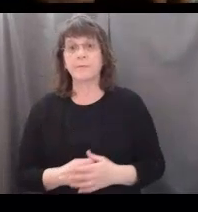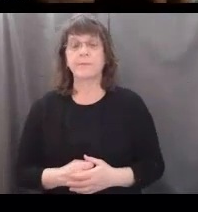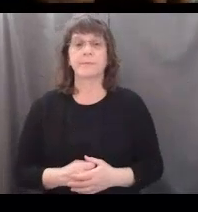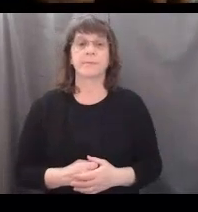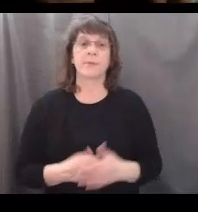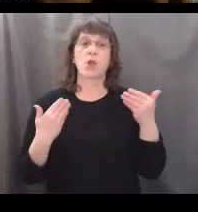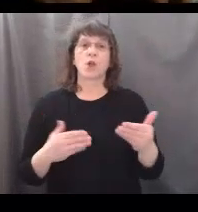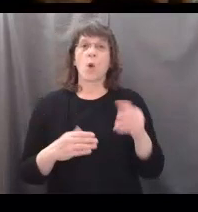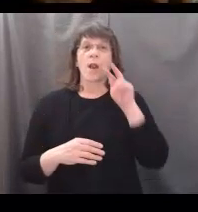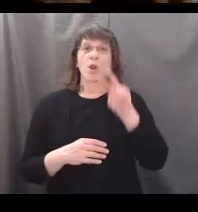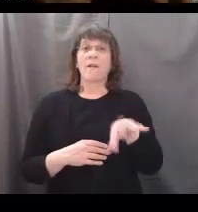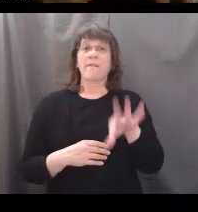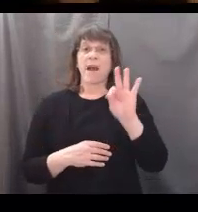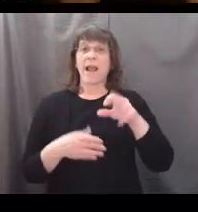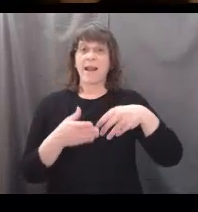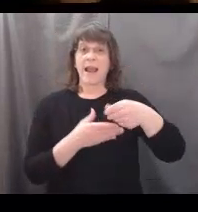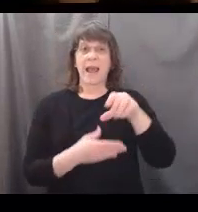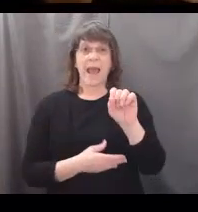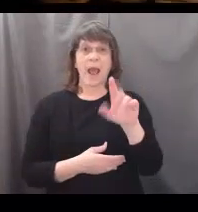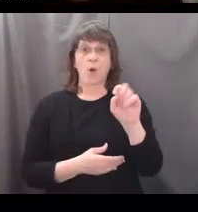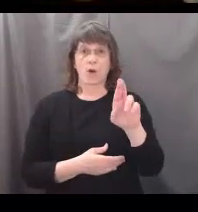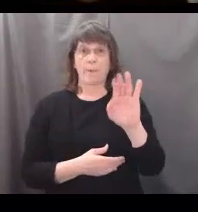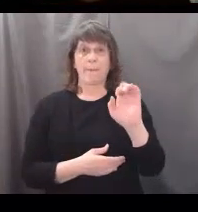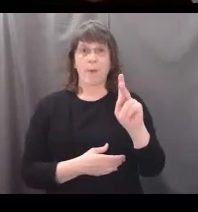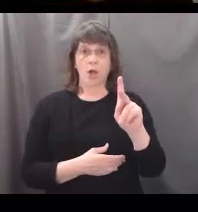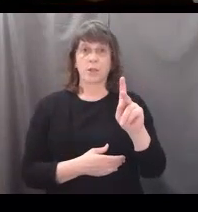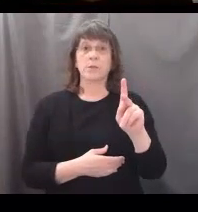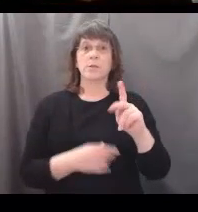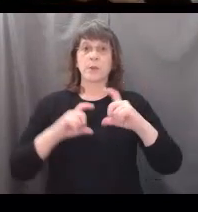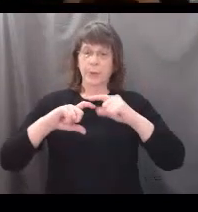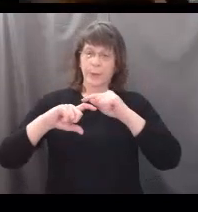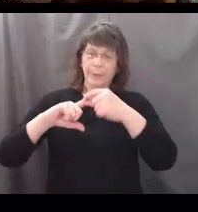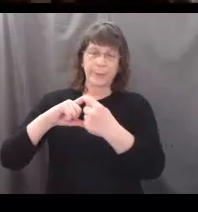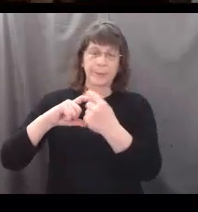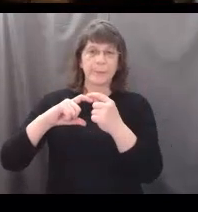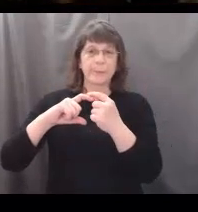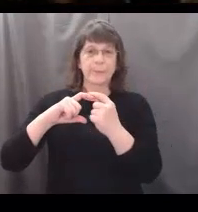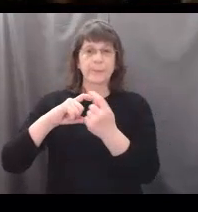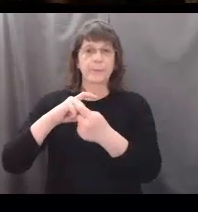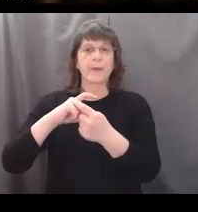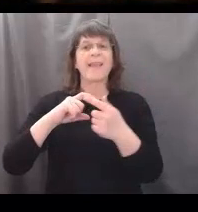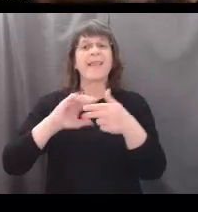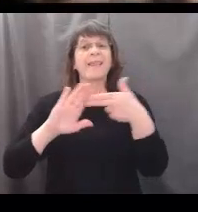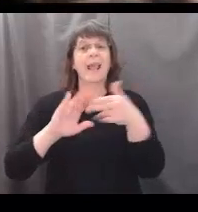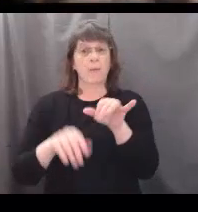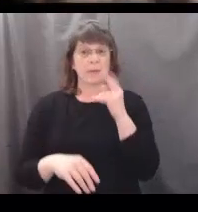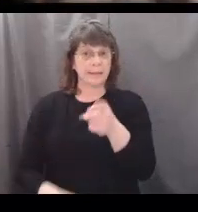Go ahead and find the outer bark on your wood cookie and label it if you would like.